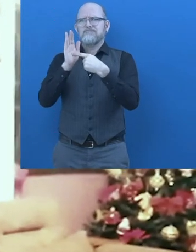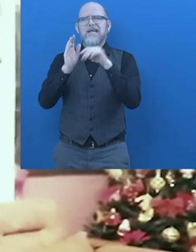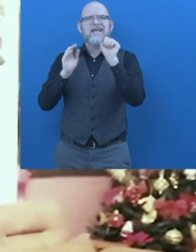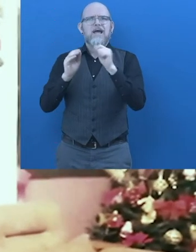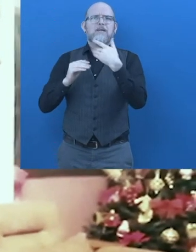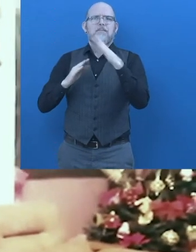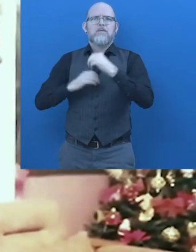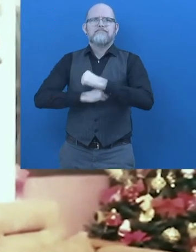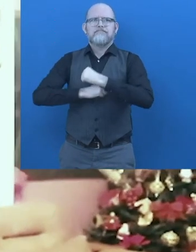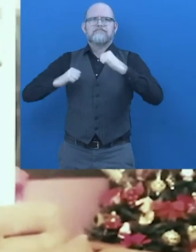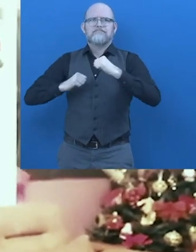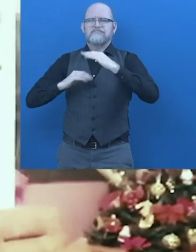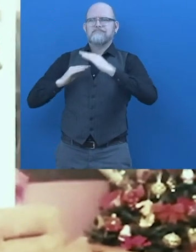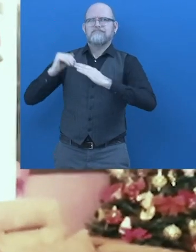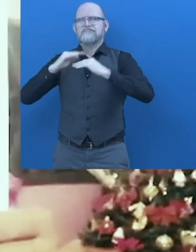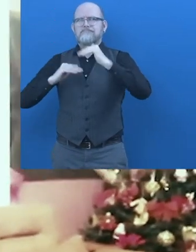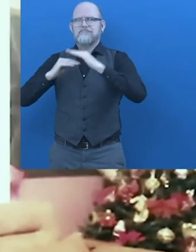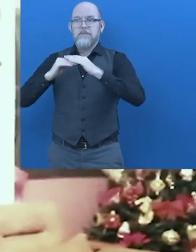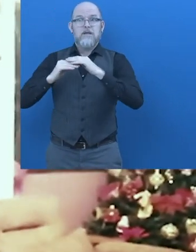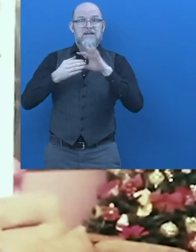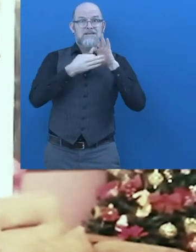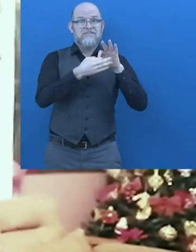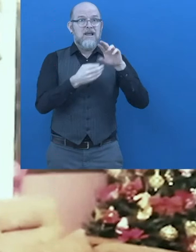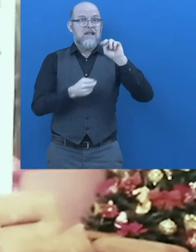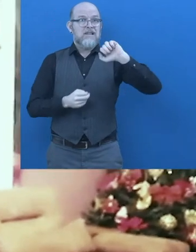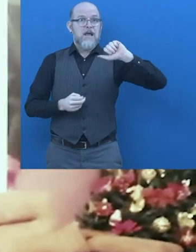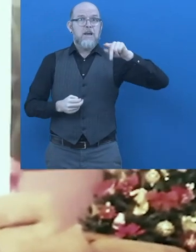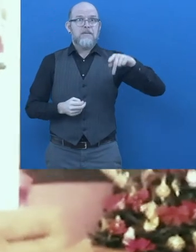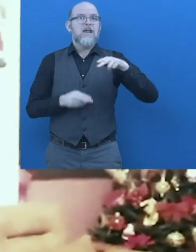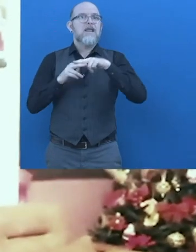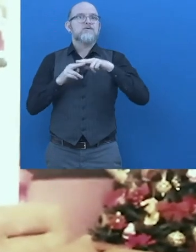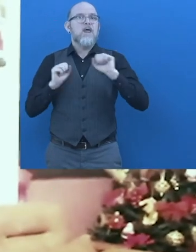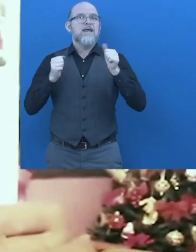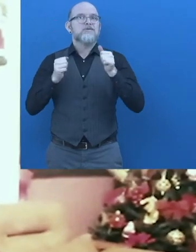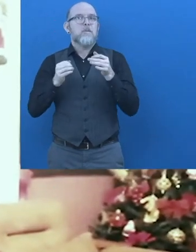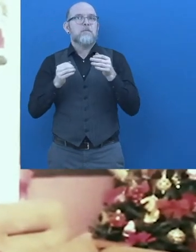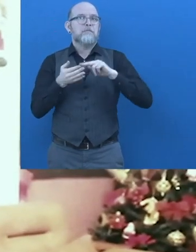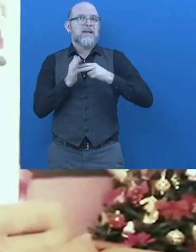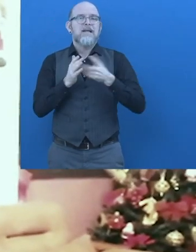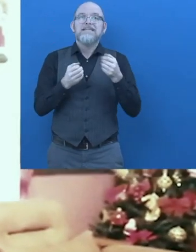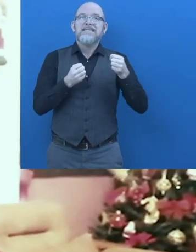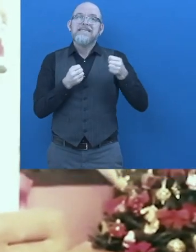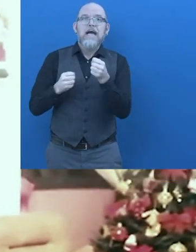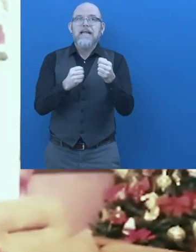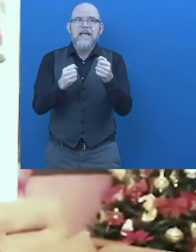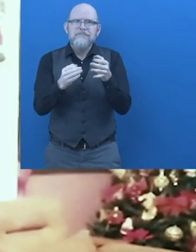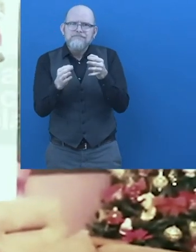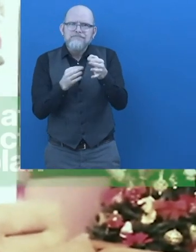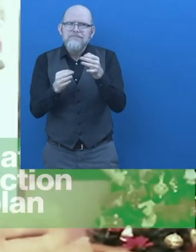this experience is a perfect model to build on a national